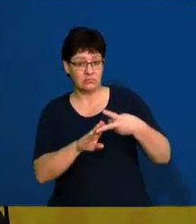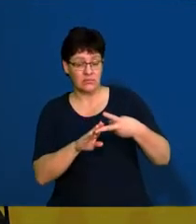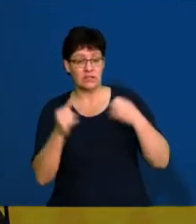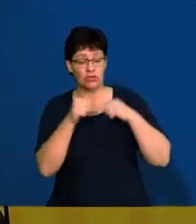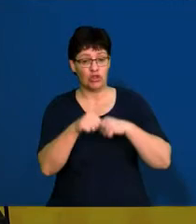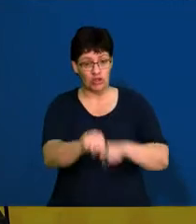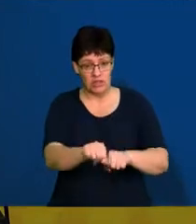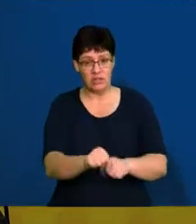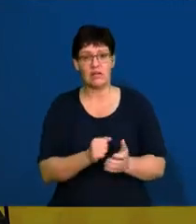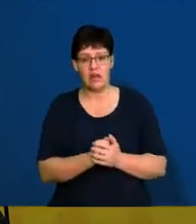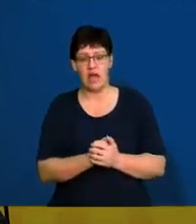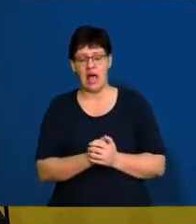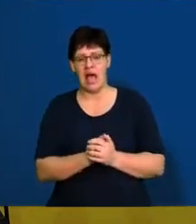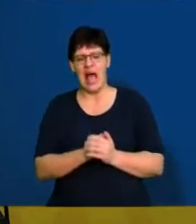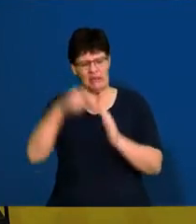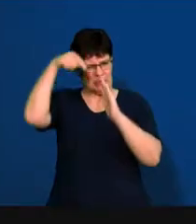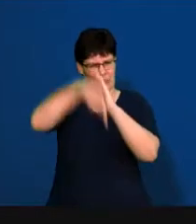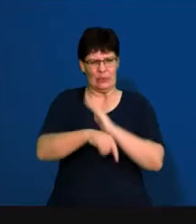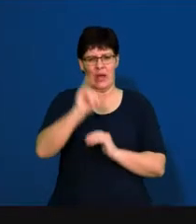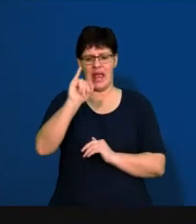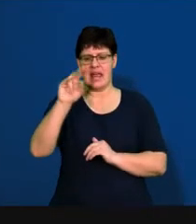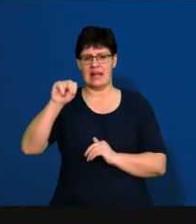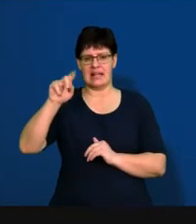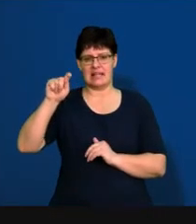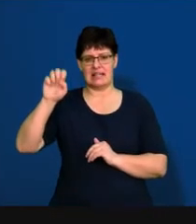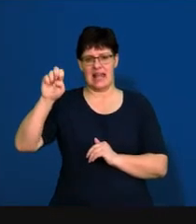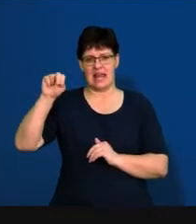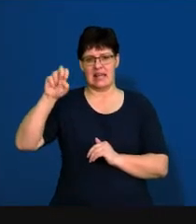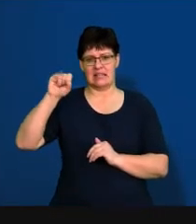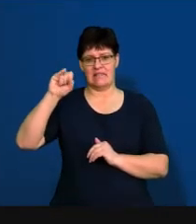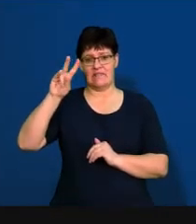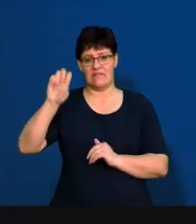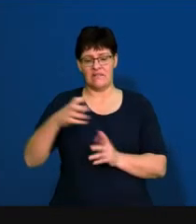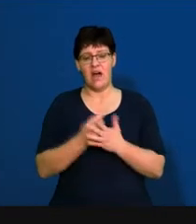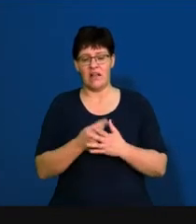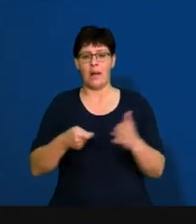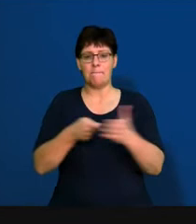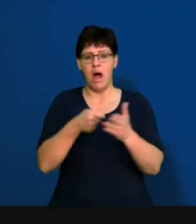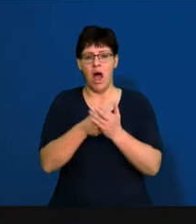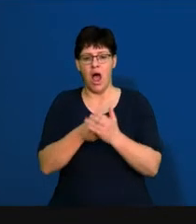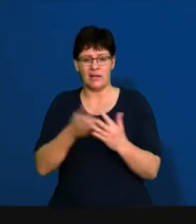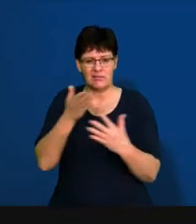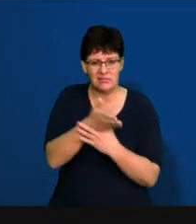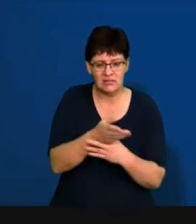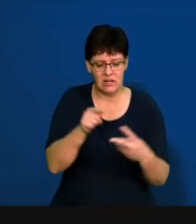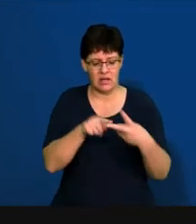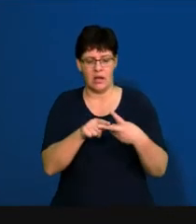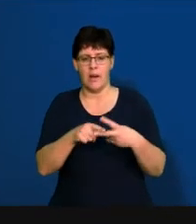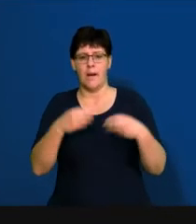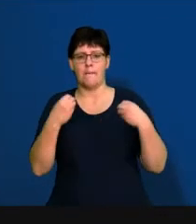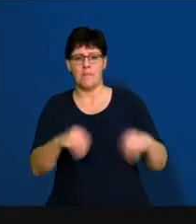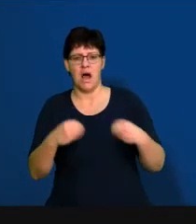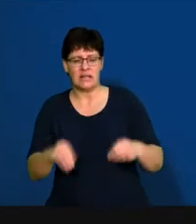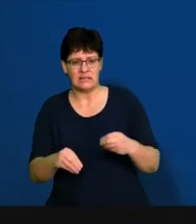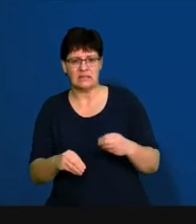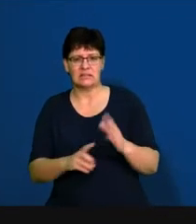discuss are your intensive strategies. So here we've got market penetration versus market development versus